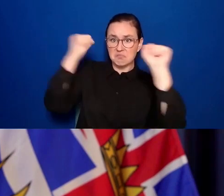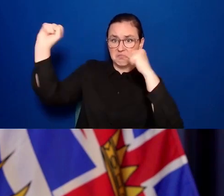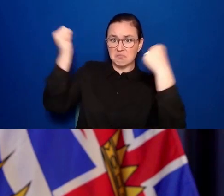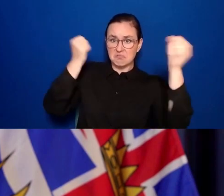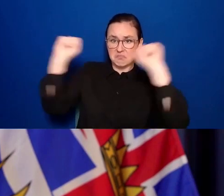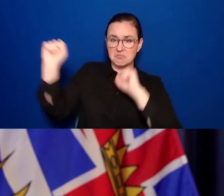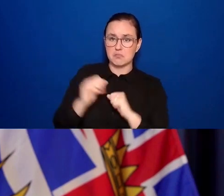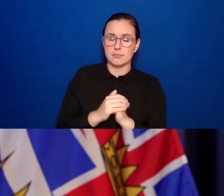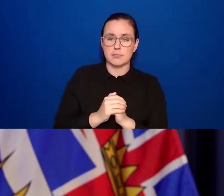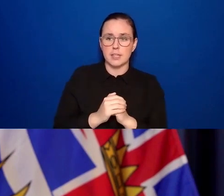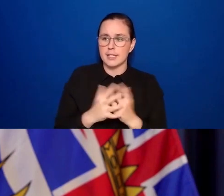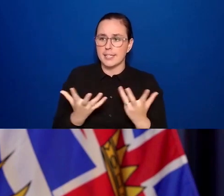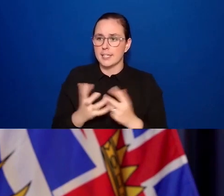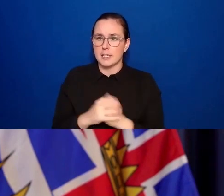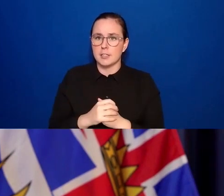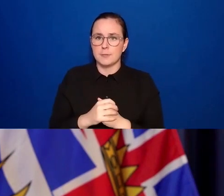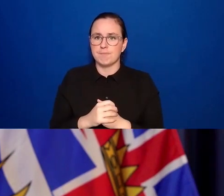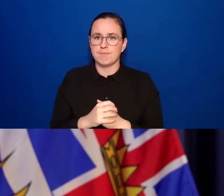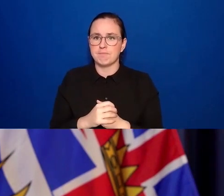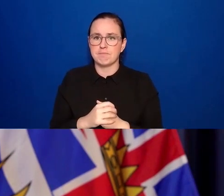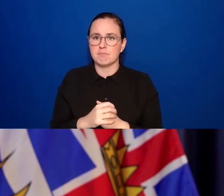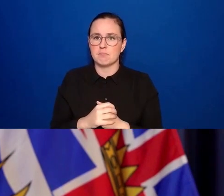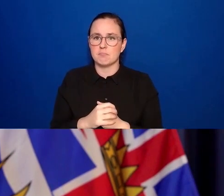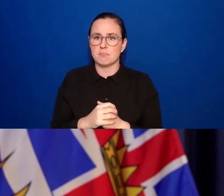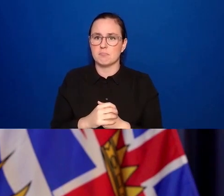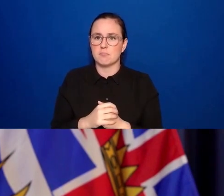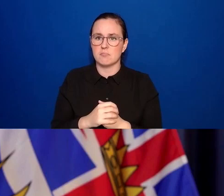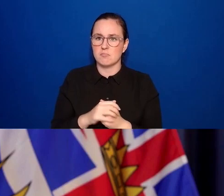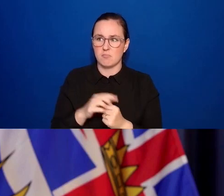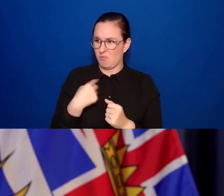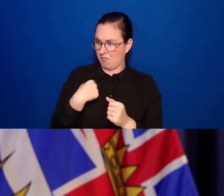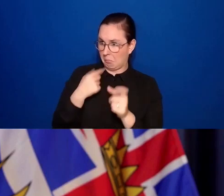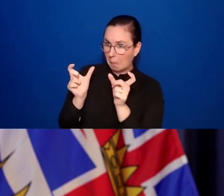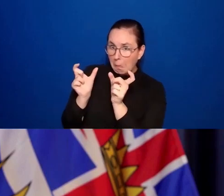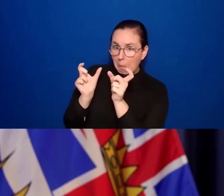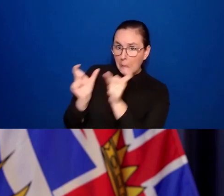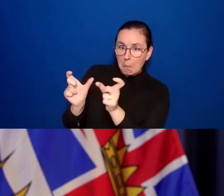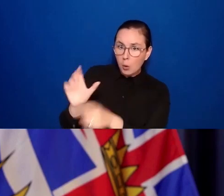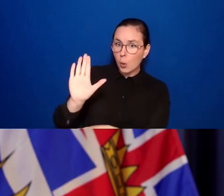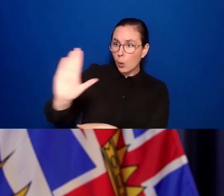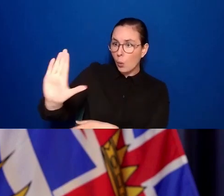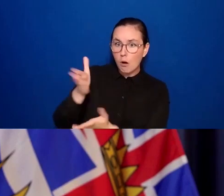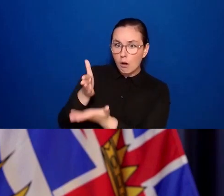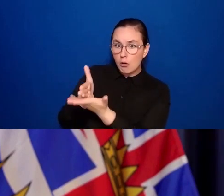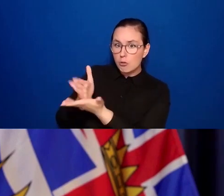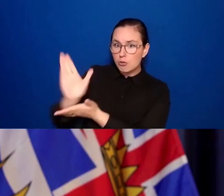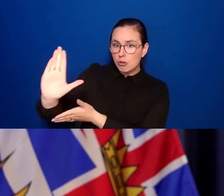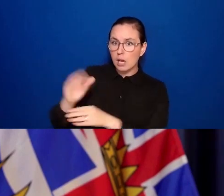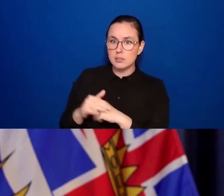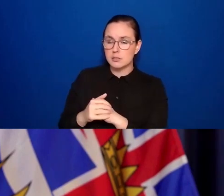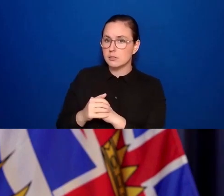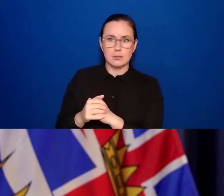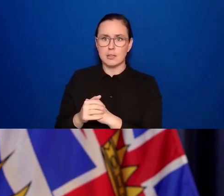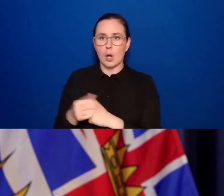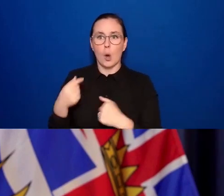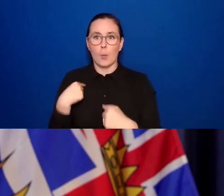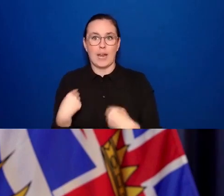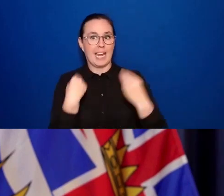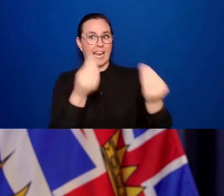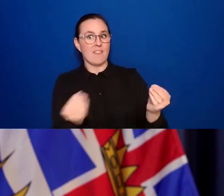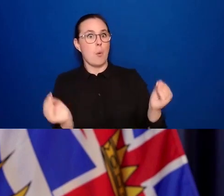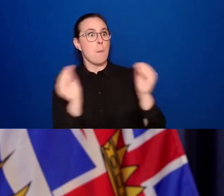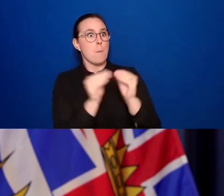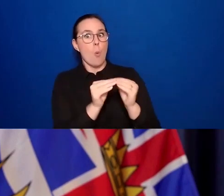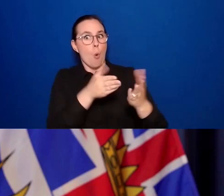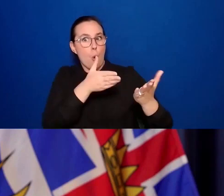is not about restricting people's rights. This is about giving more rights to those who have taken steps to protect themselves. There will be